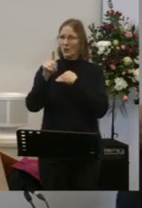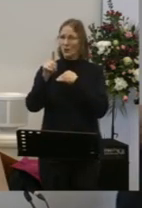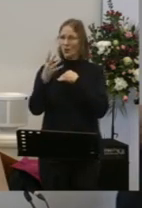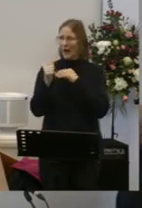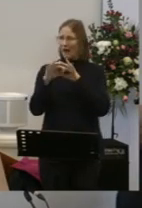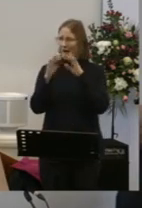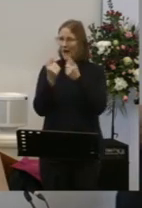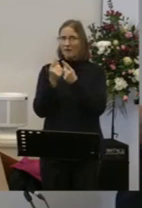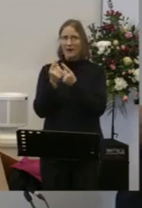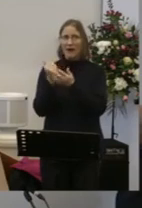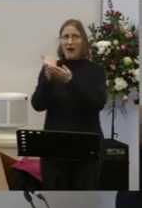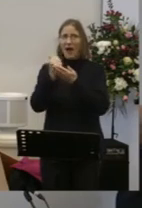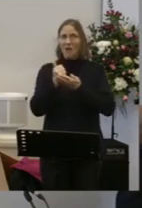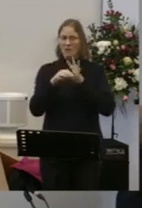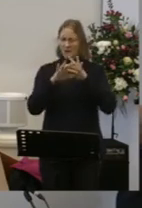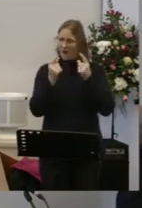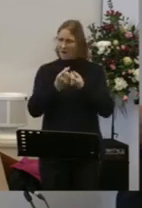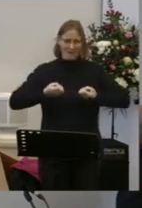Help us to give everything